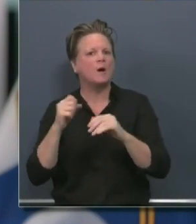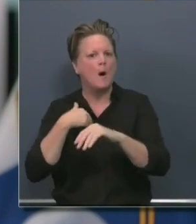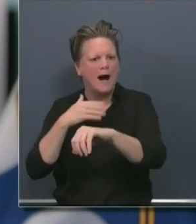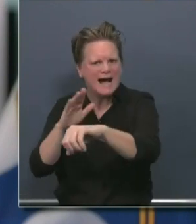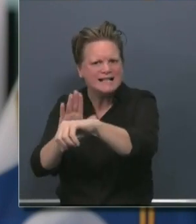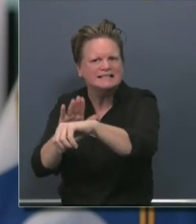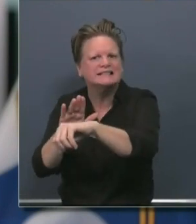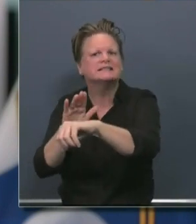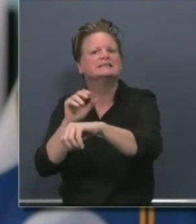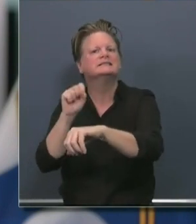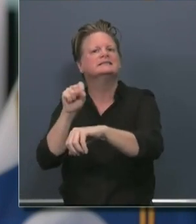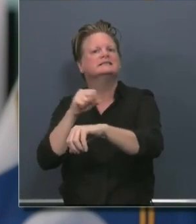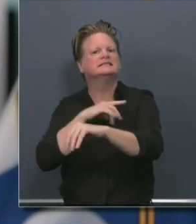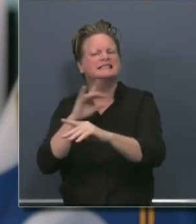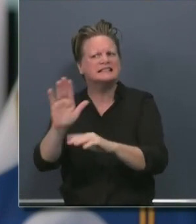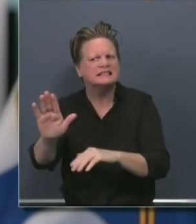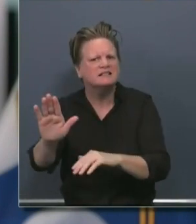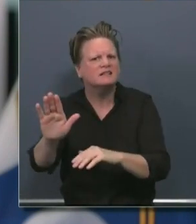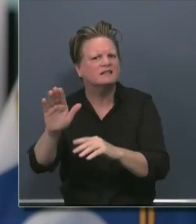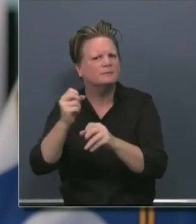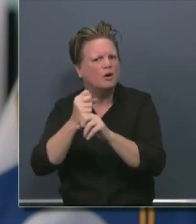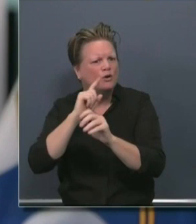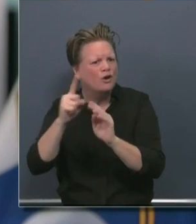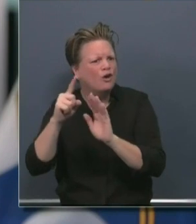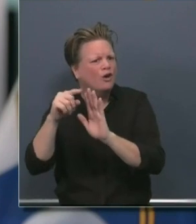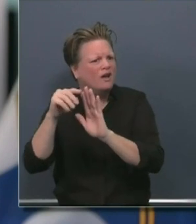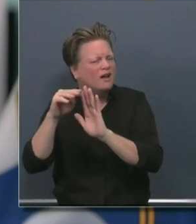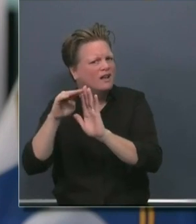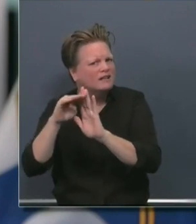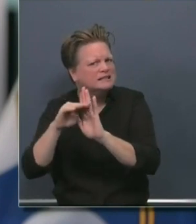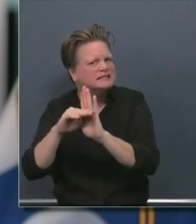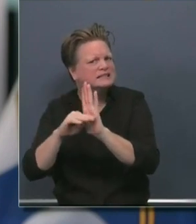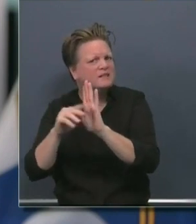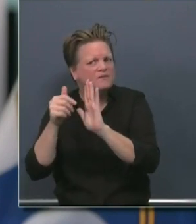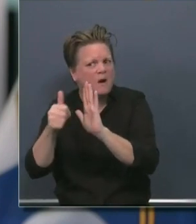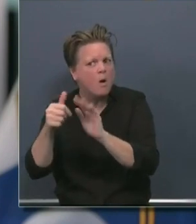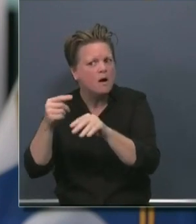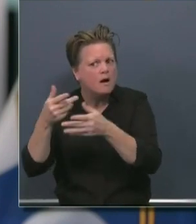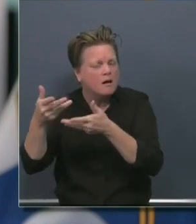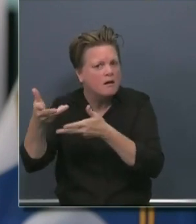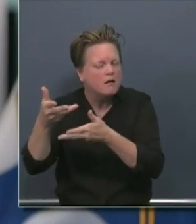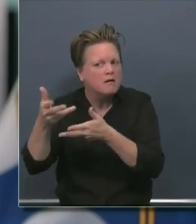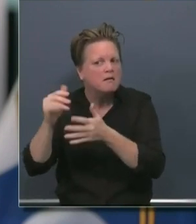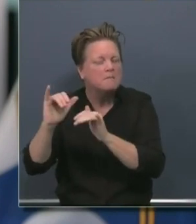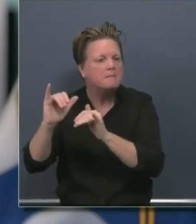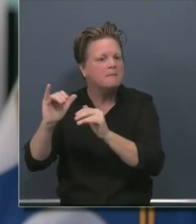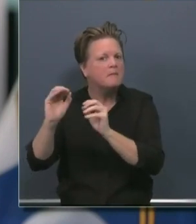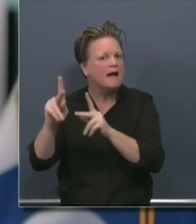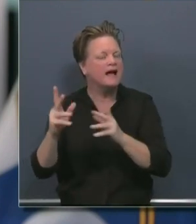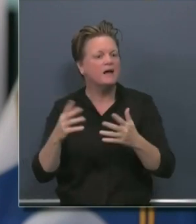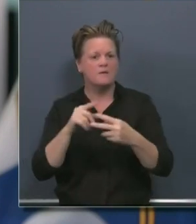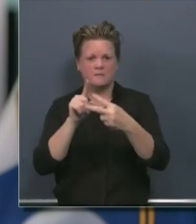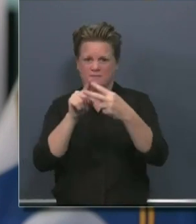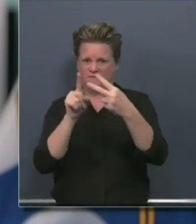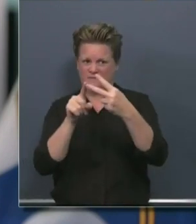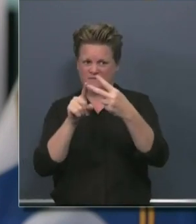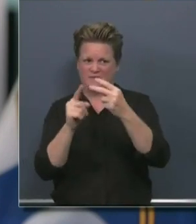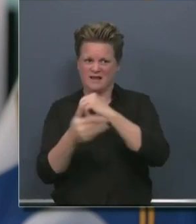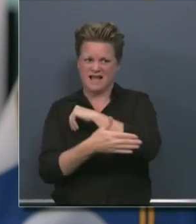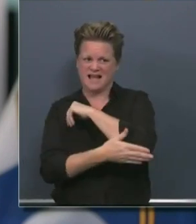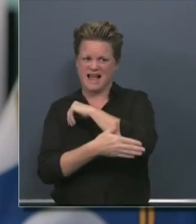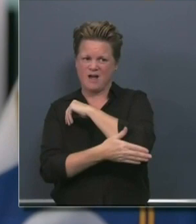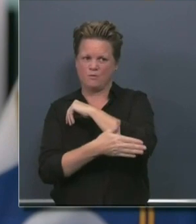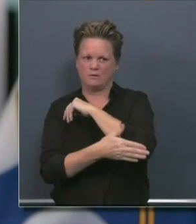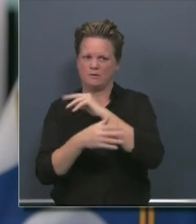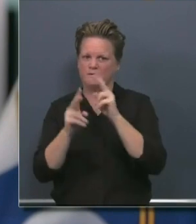using. Uh, but you mentioned two counties, uh, that have been incredibly cooperative, uh, over the course of last week. And we're having some